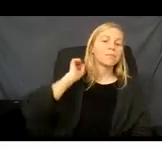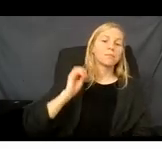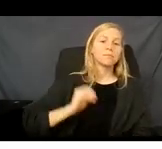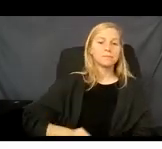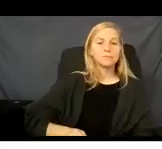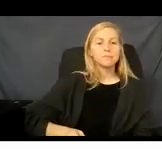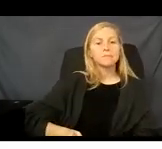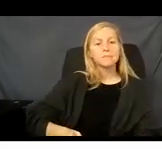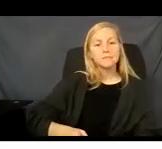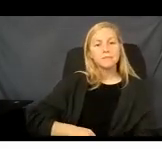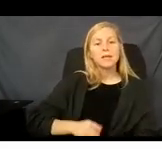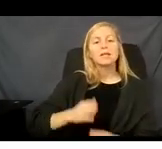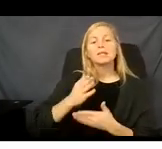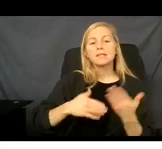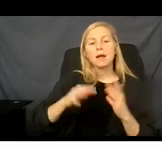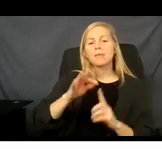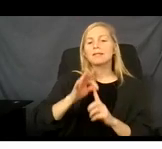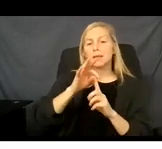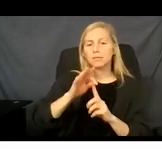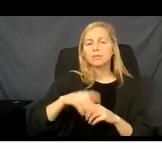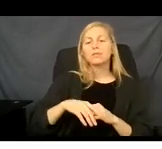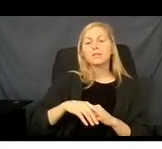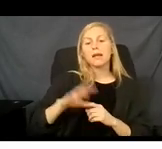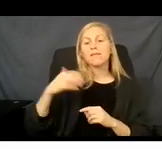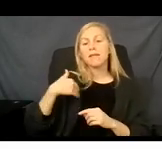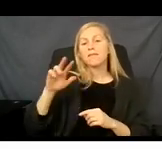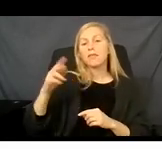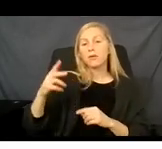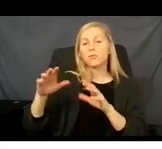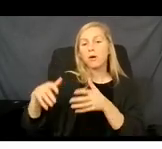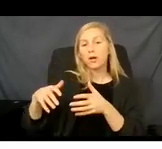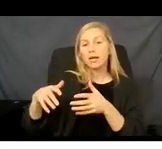And these are people that have third-party health insurance, like I've mentioned earlier.